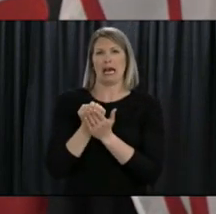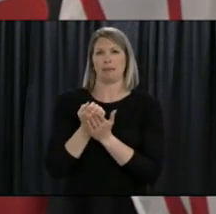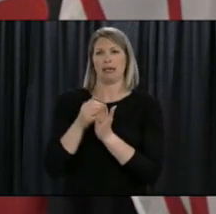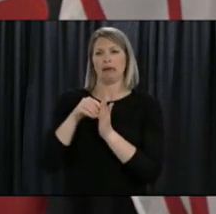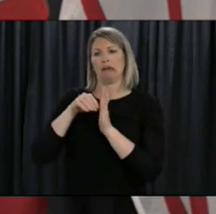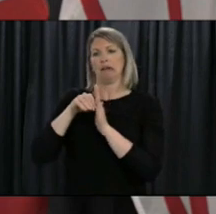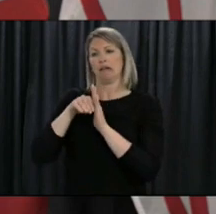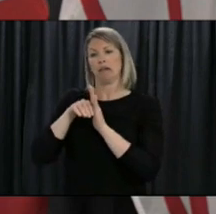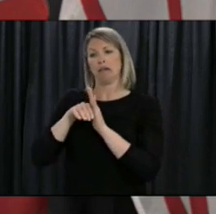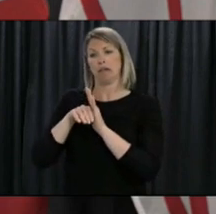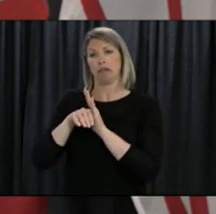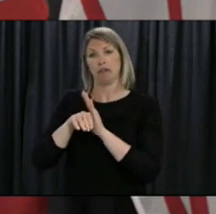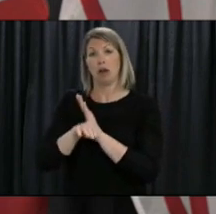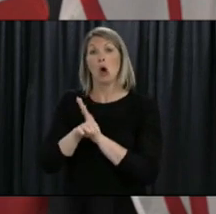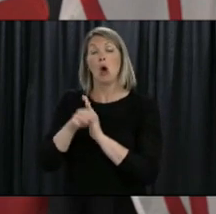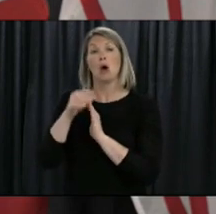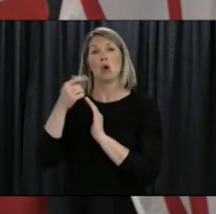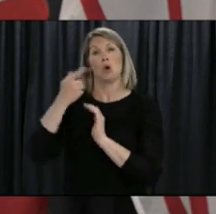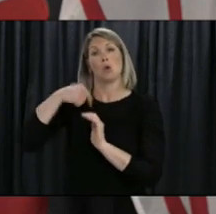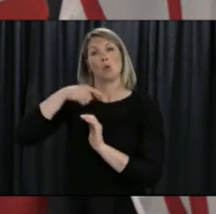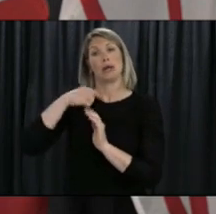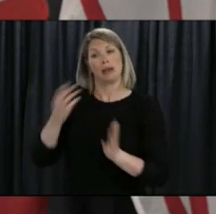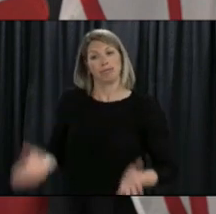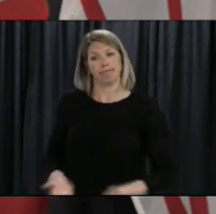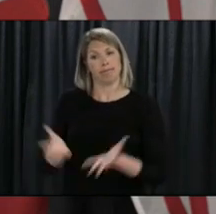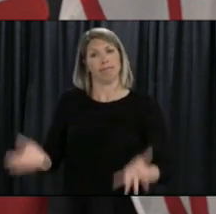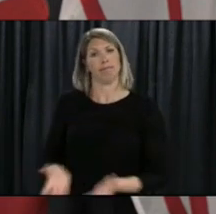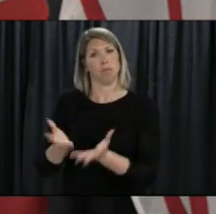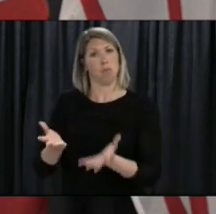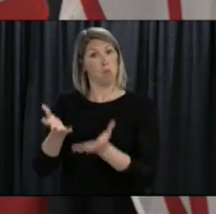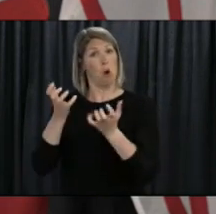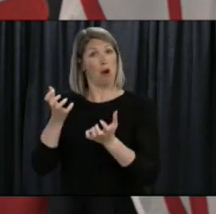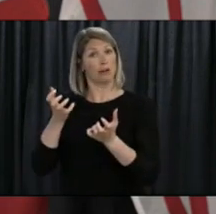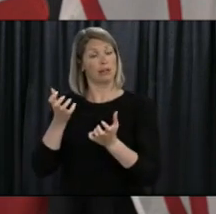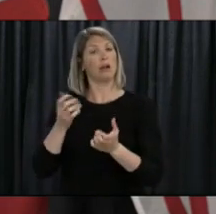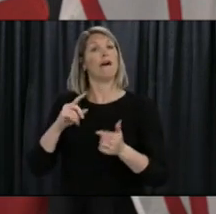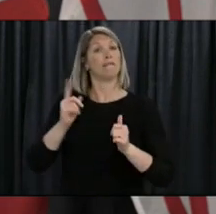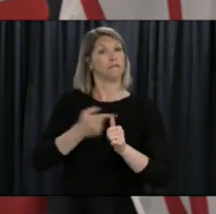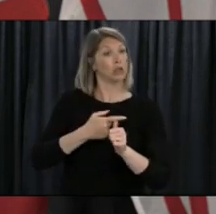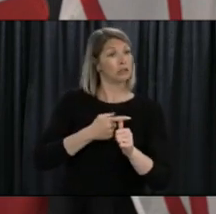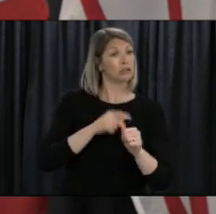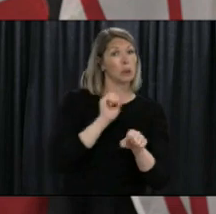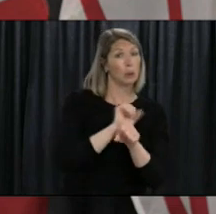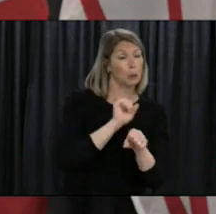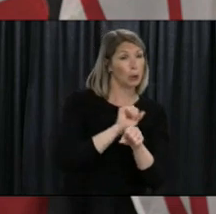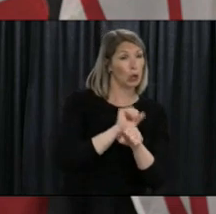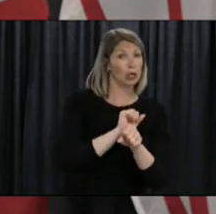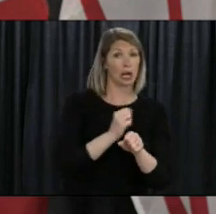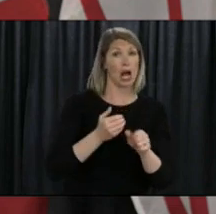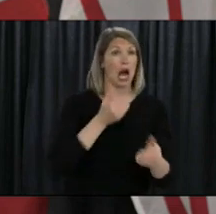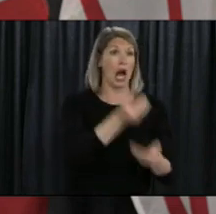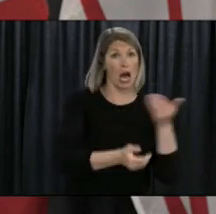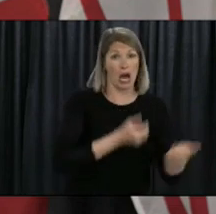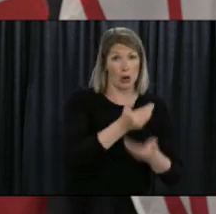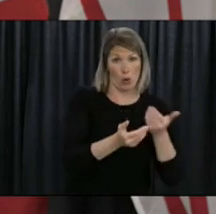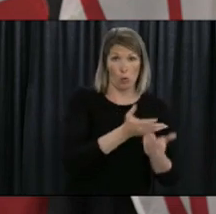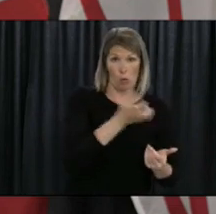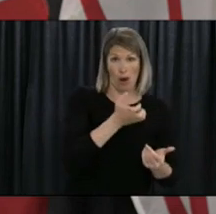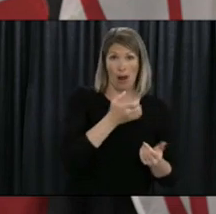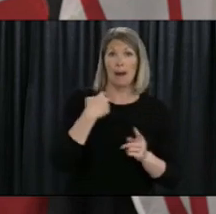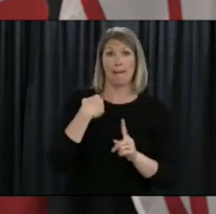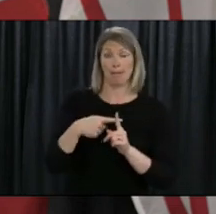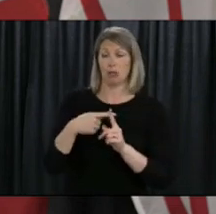The rebate is intended that I've just mentioned to stimulate the economy and help create employment through new home construction and renovations.